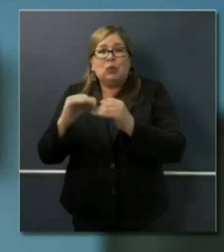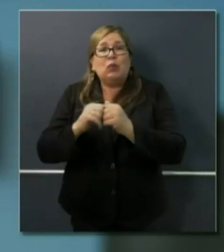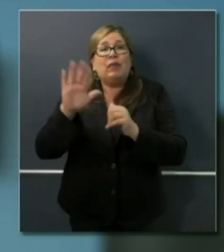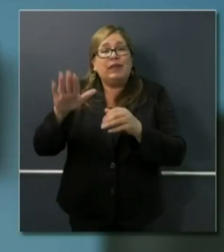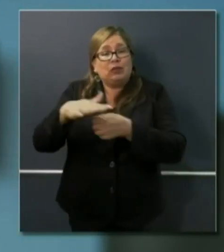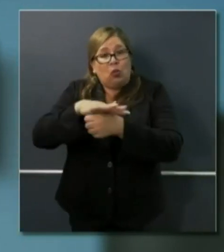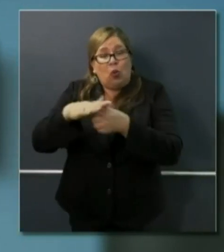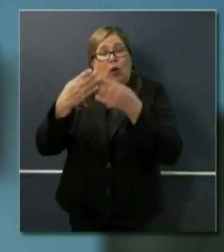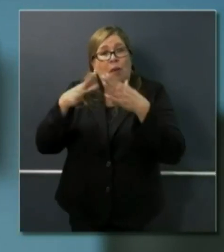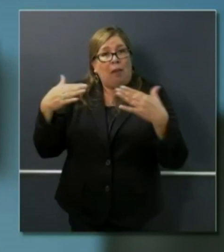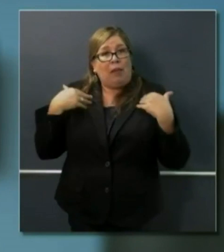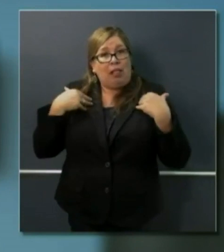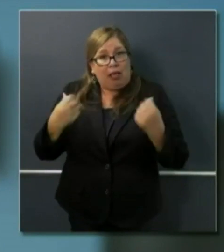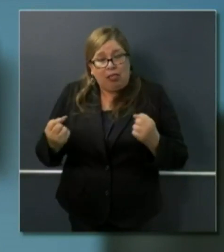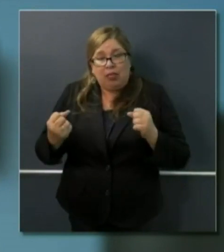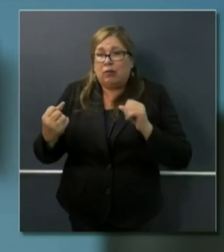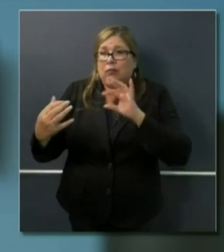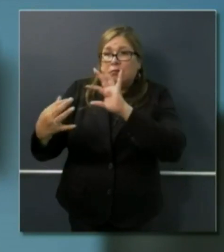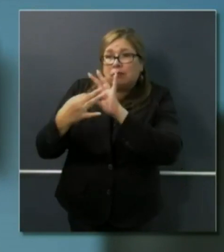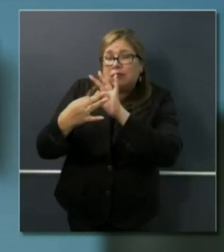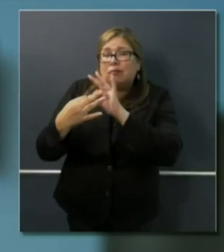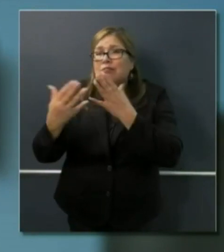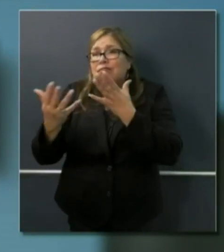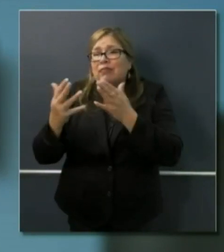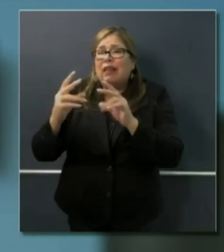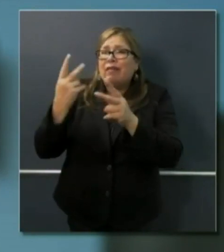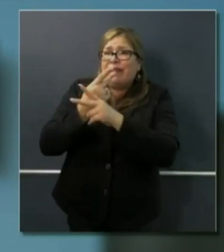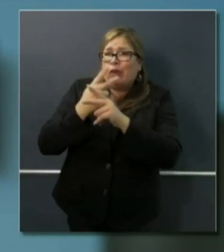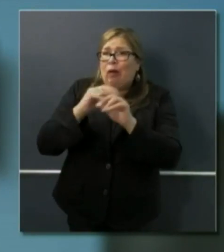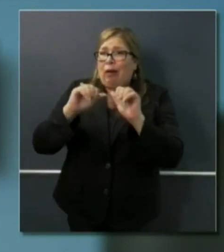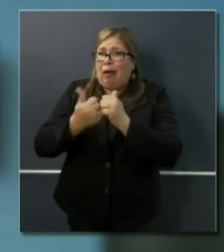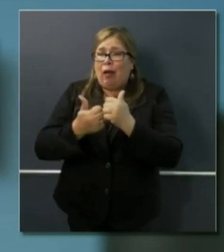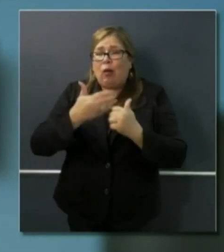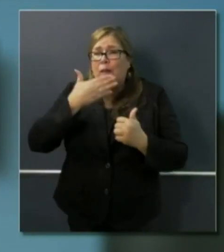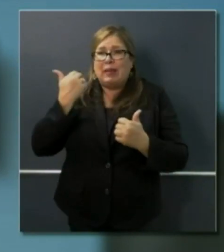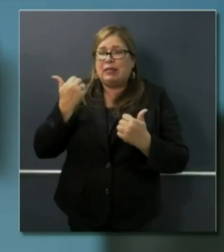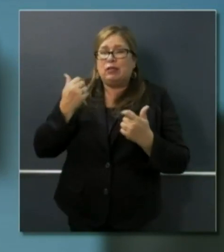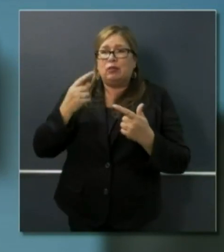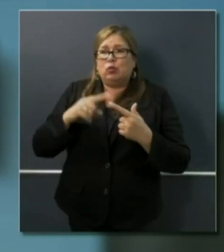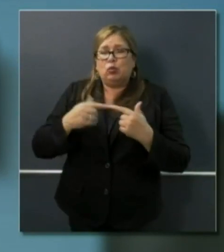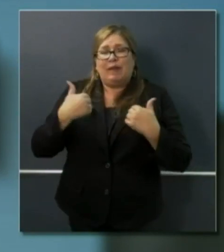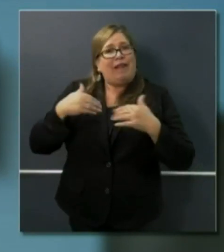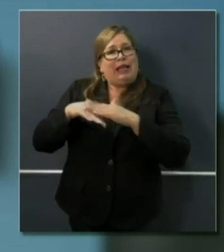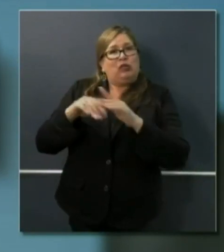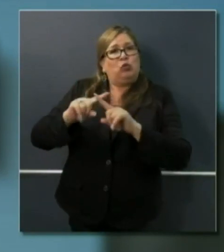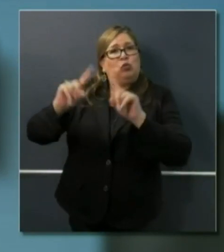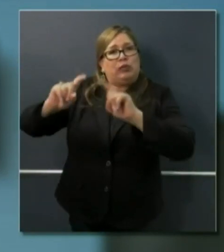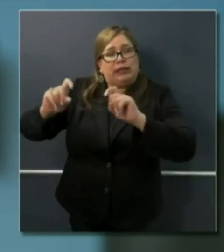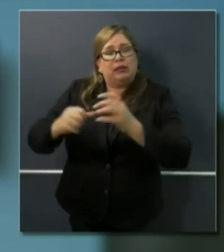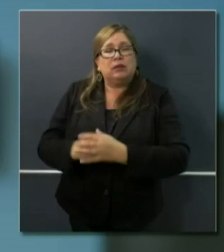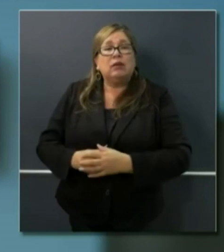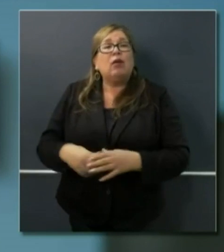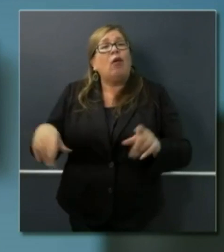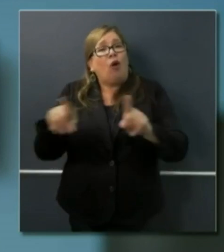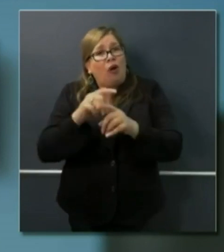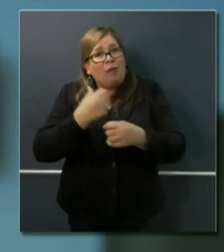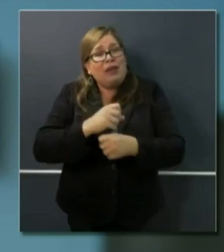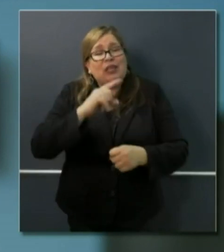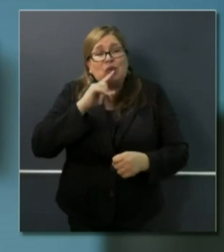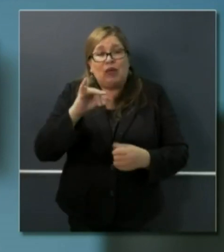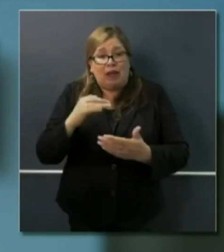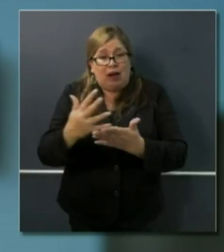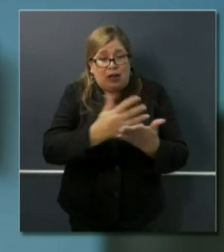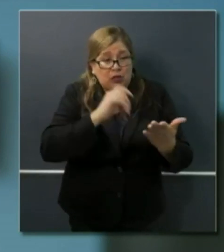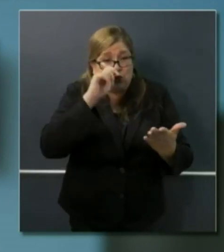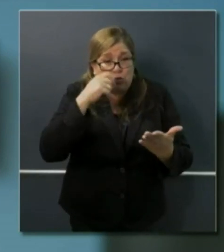to determine the best way to get access to testing and to make sure that the collection of the swabs and the specimens